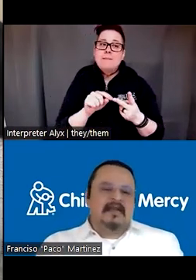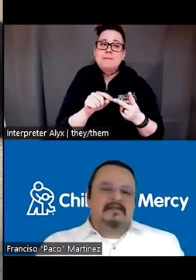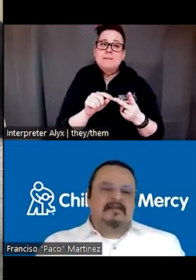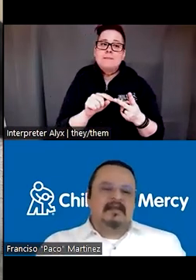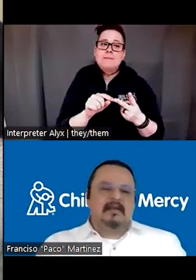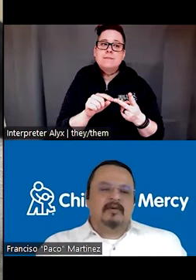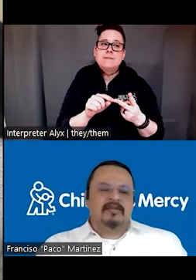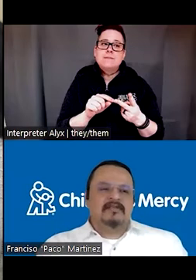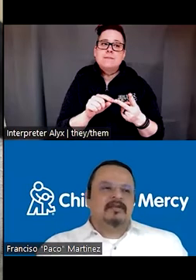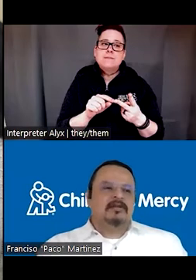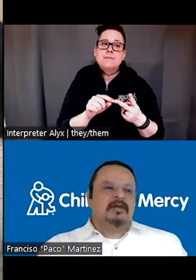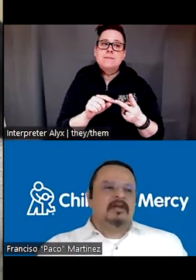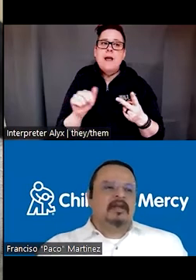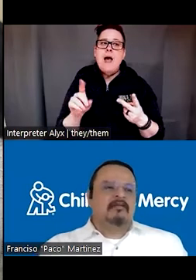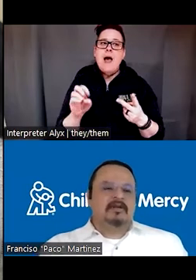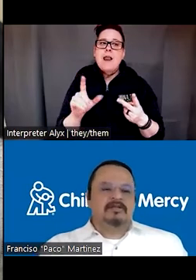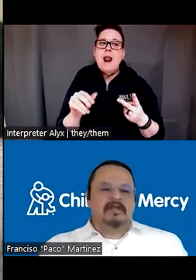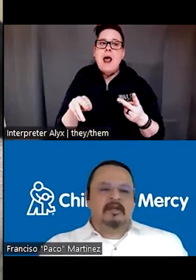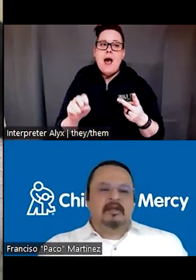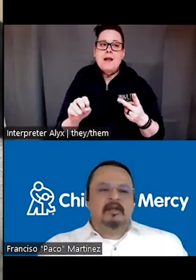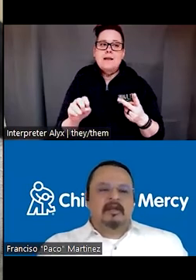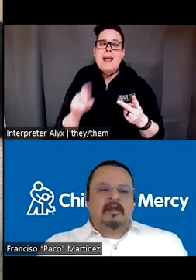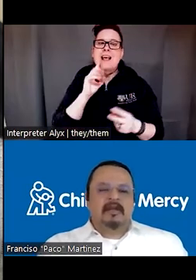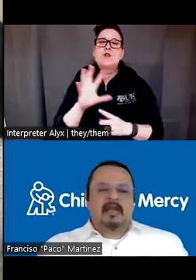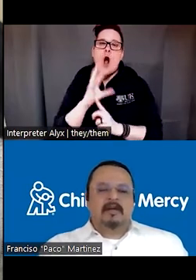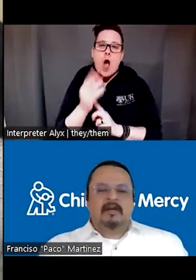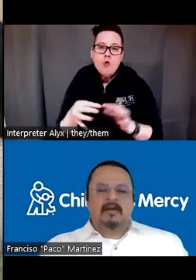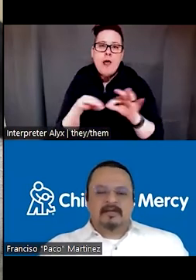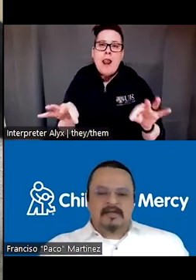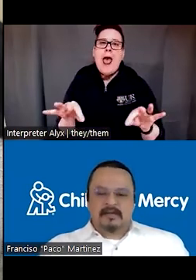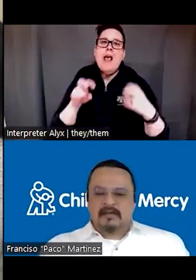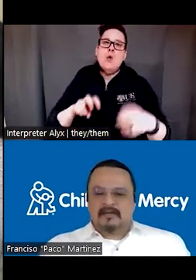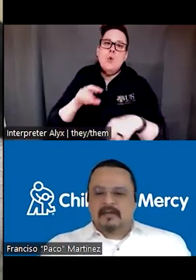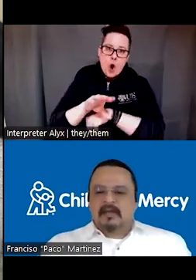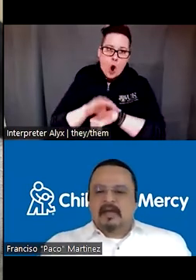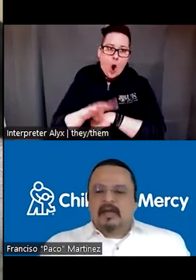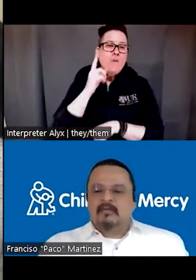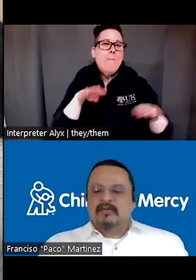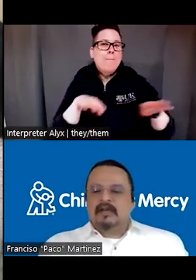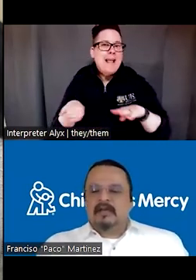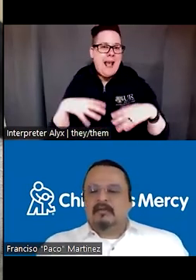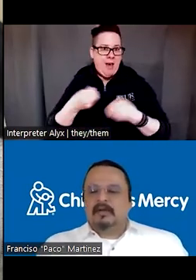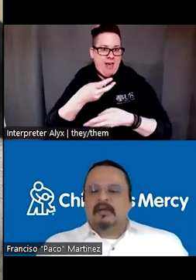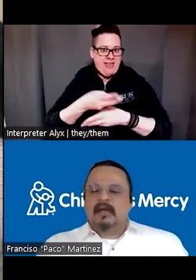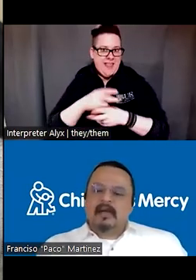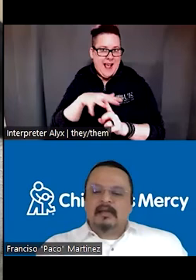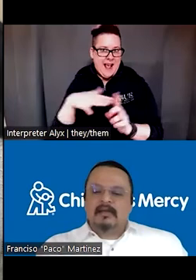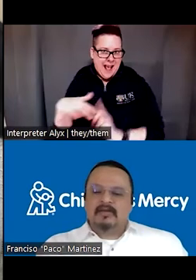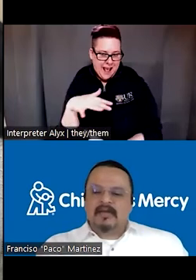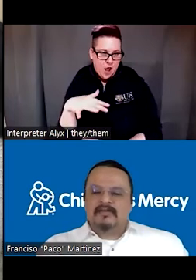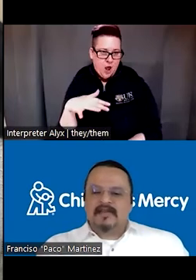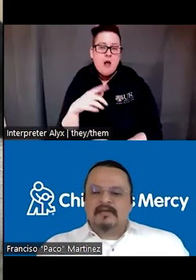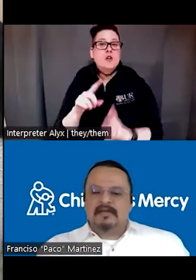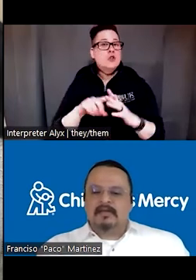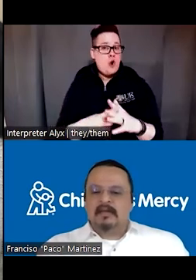Adelante Kansas City, which is cultural language coaching in behavioral health care settings. And we started with in